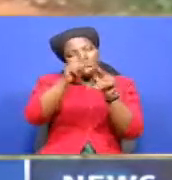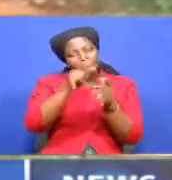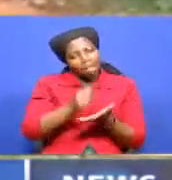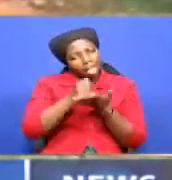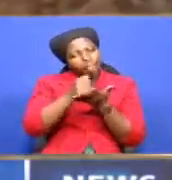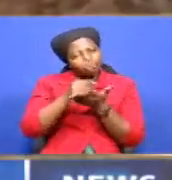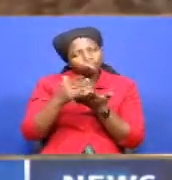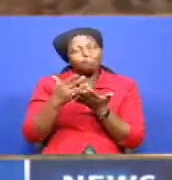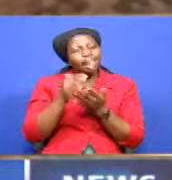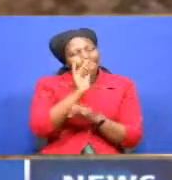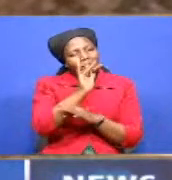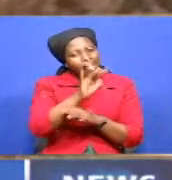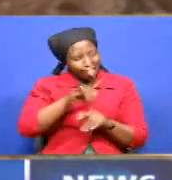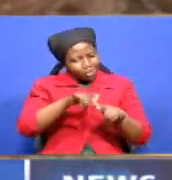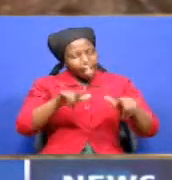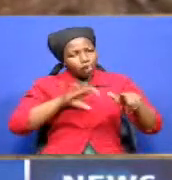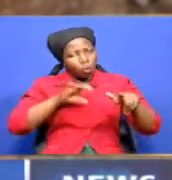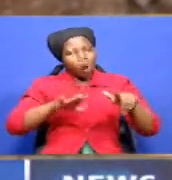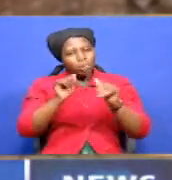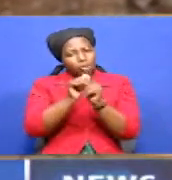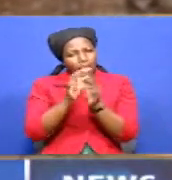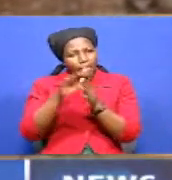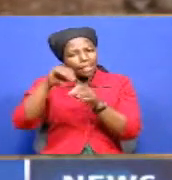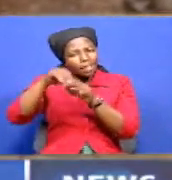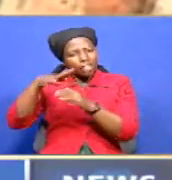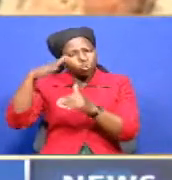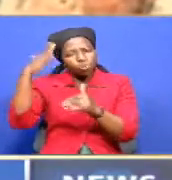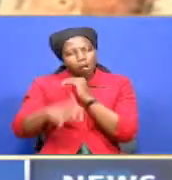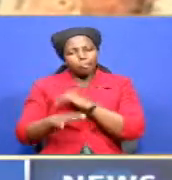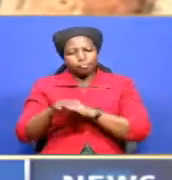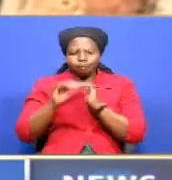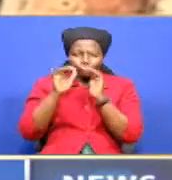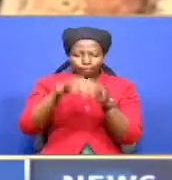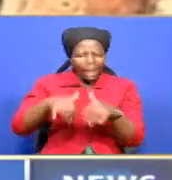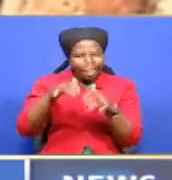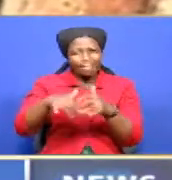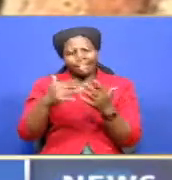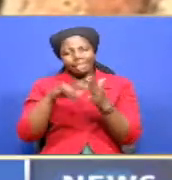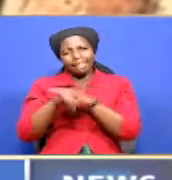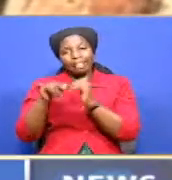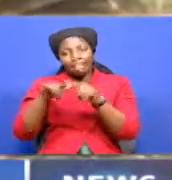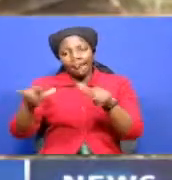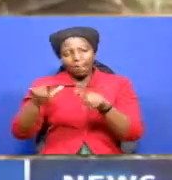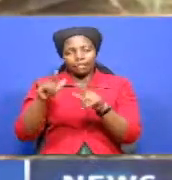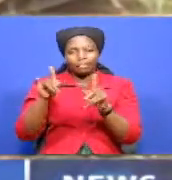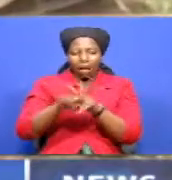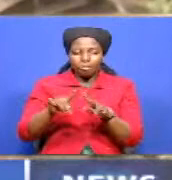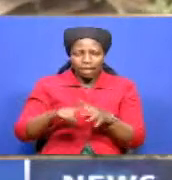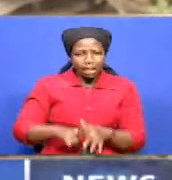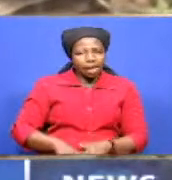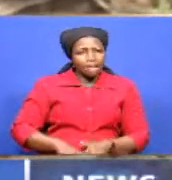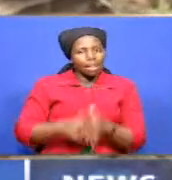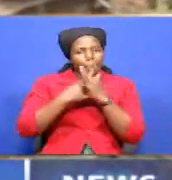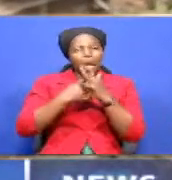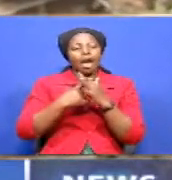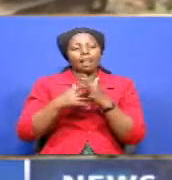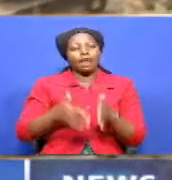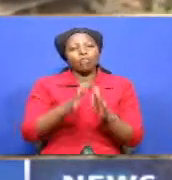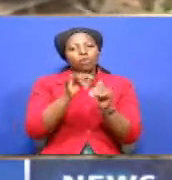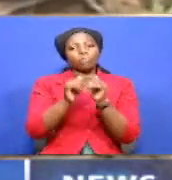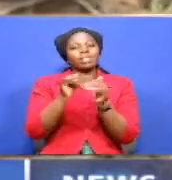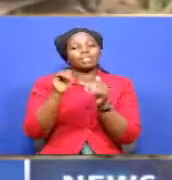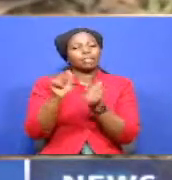compel the land owner and investor to stop mining activities on the land and rehabilitate the road that has now been destroyed